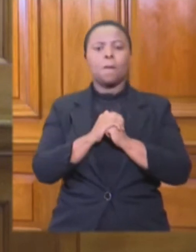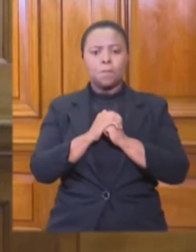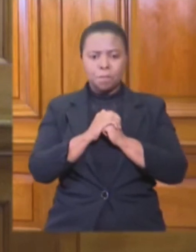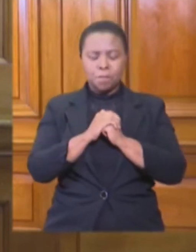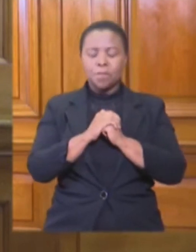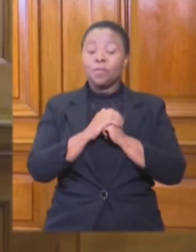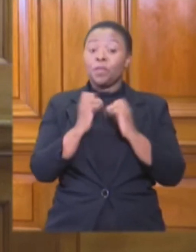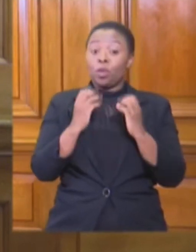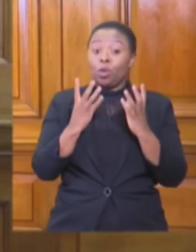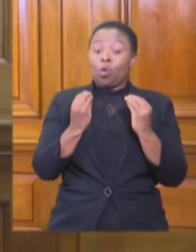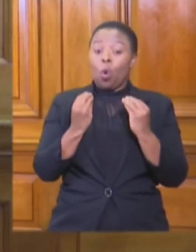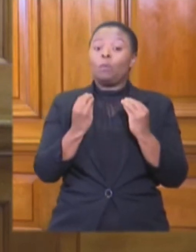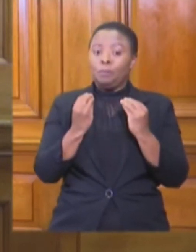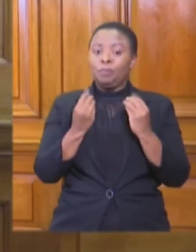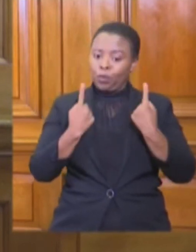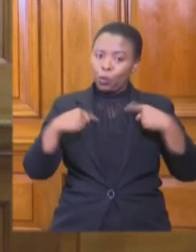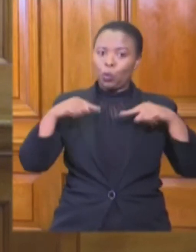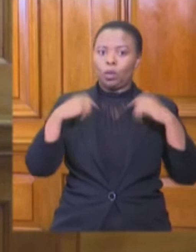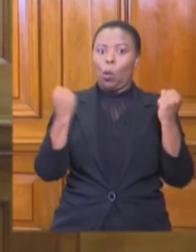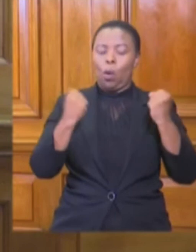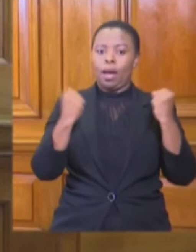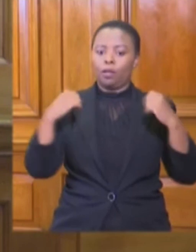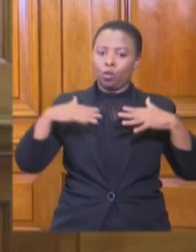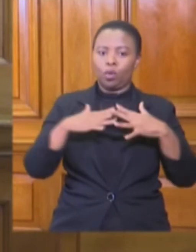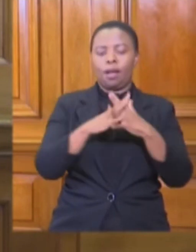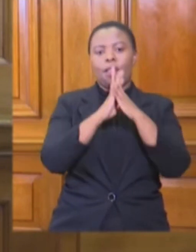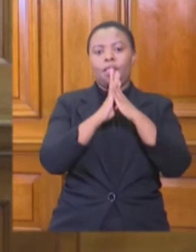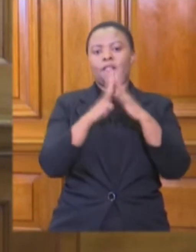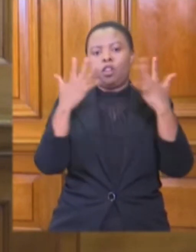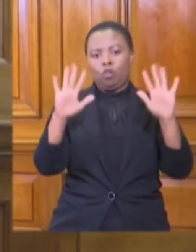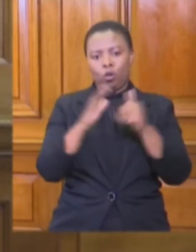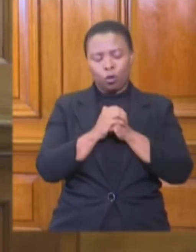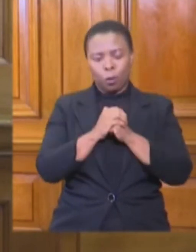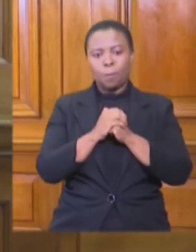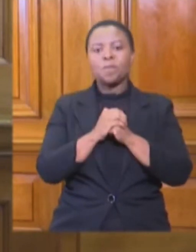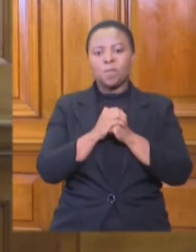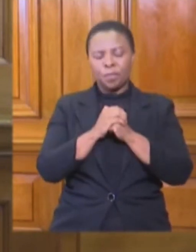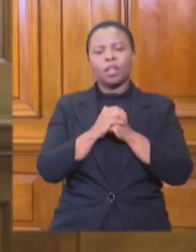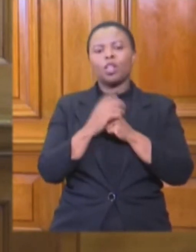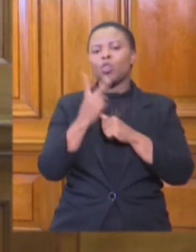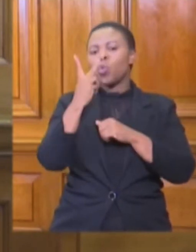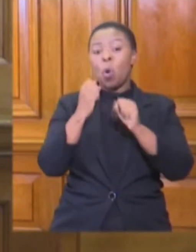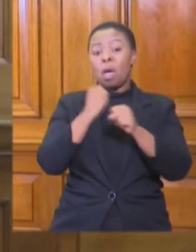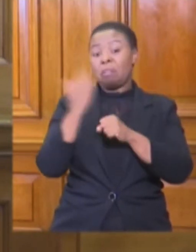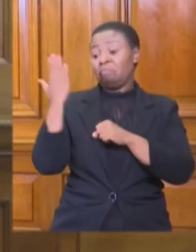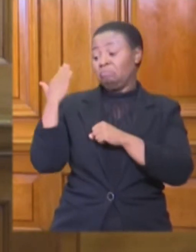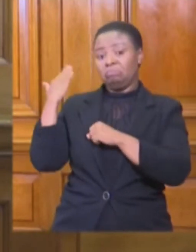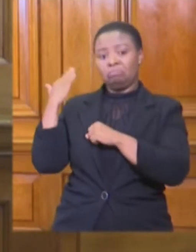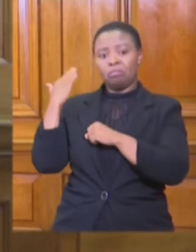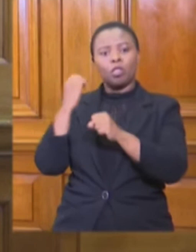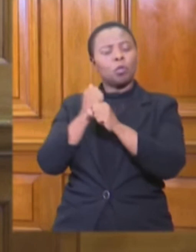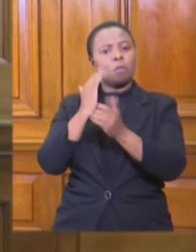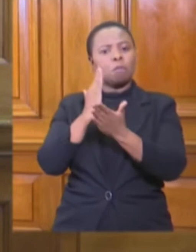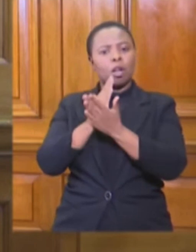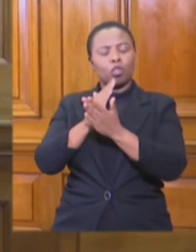we have acted together with purpose and resolve in the past two years to overcome this